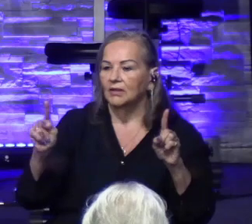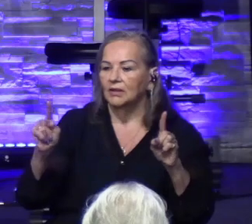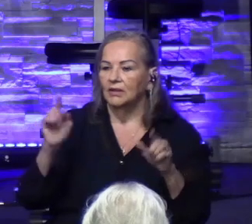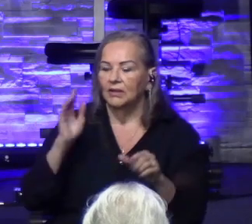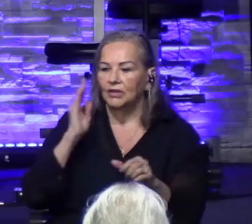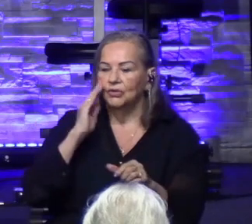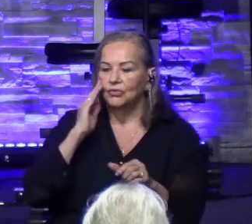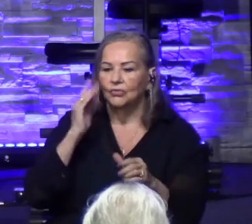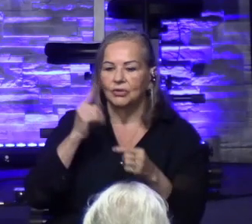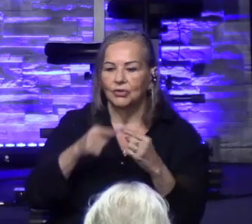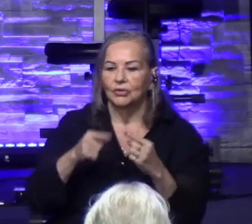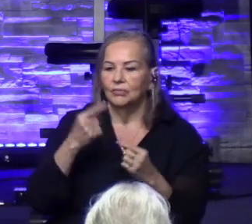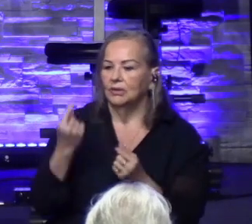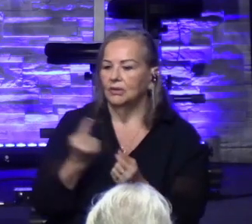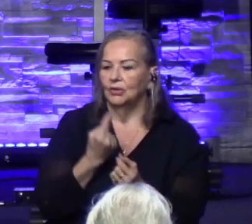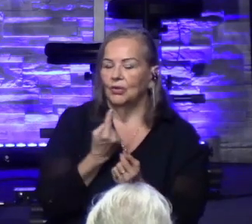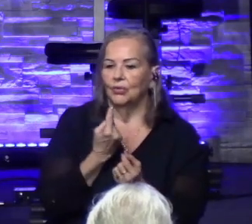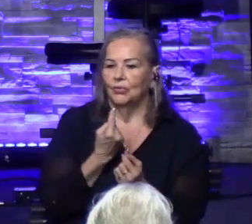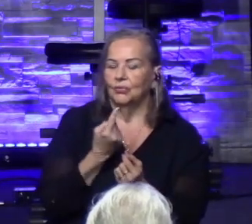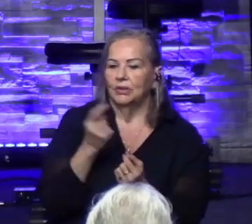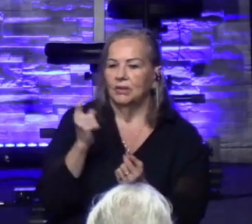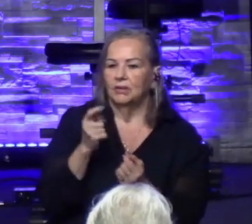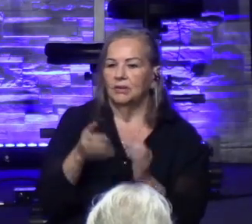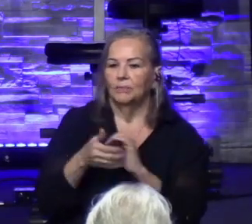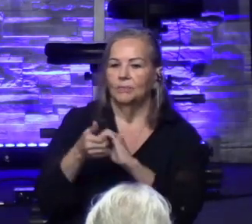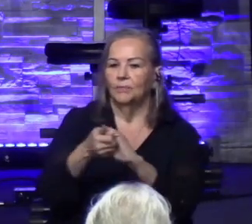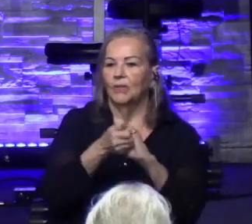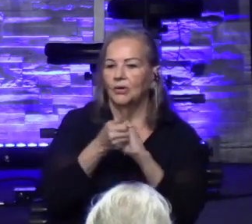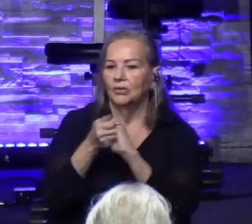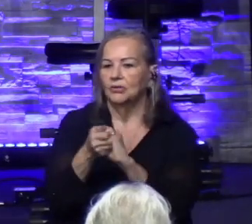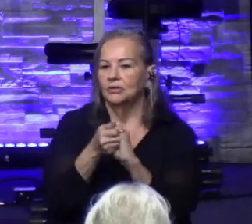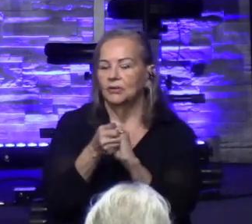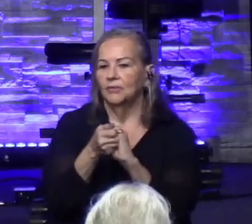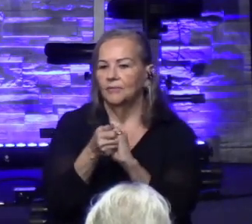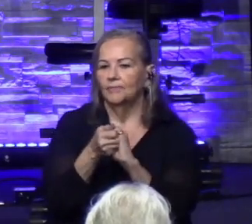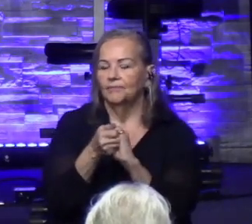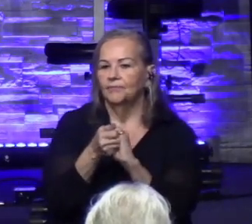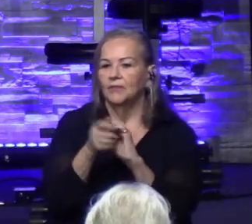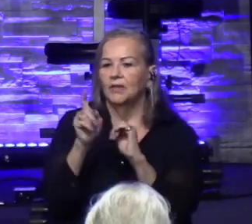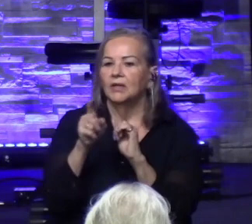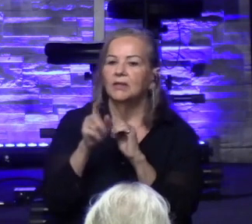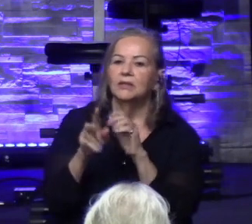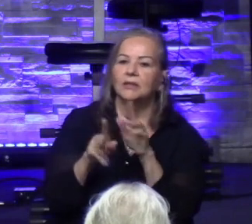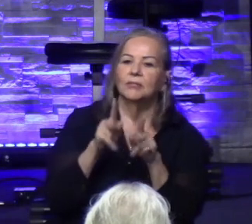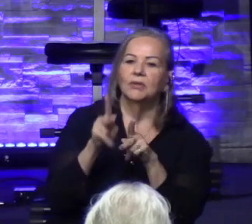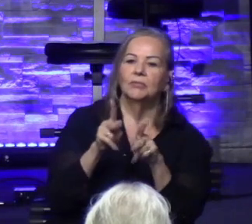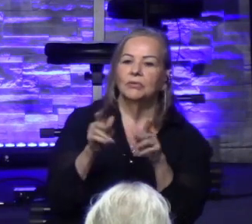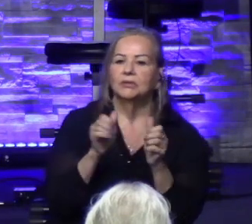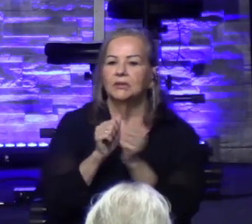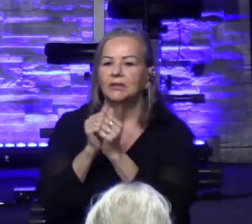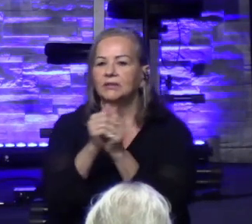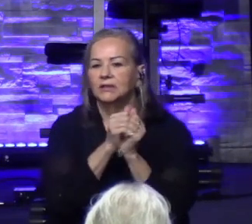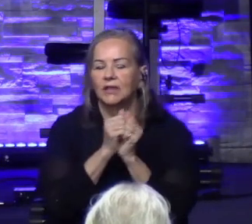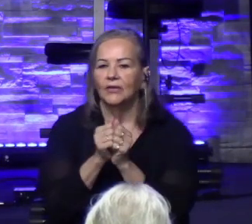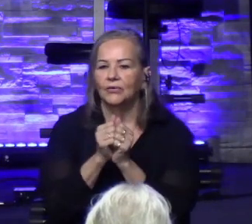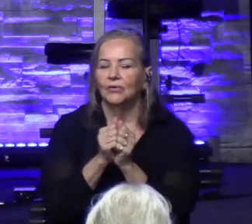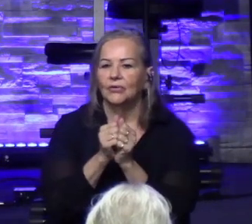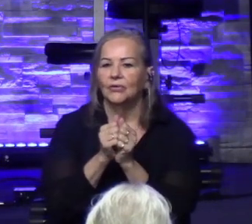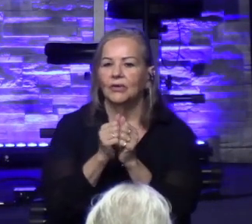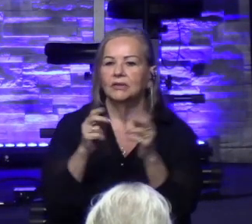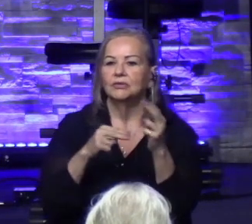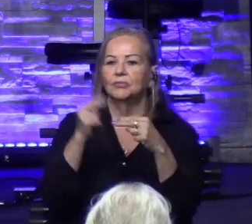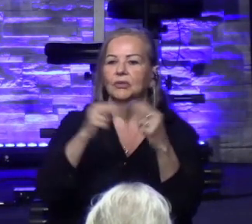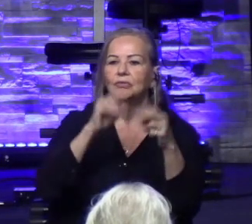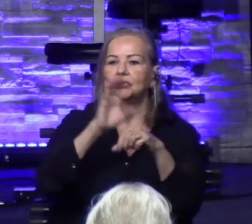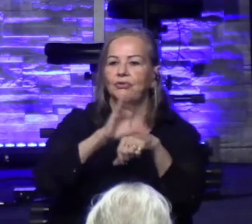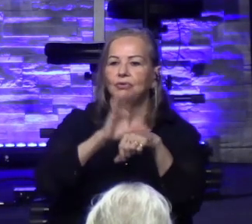he couldn't do it alone. It takes partnership. It takes partnership to all get together and to build this church and to build